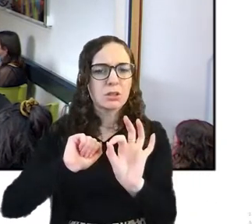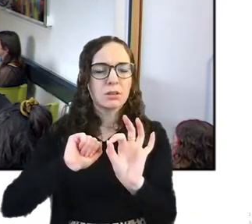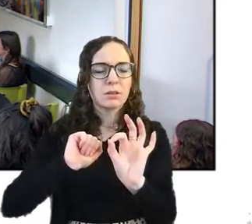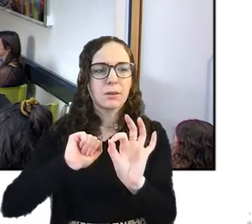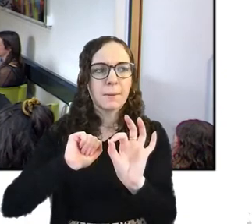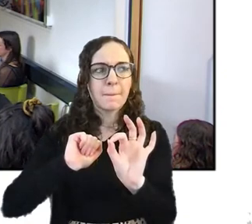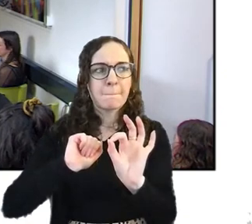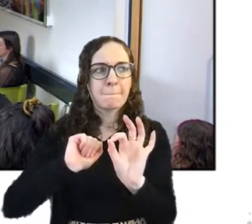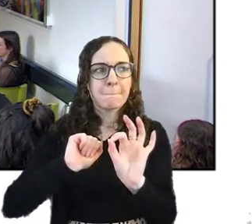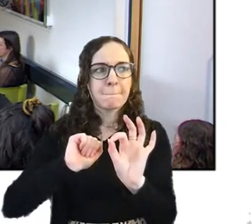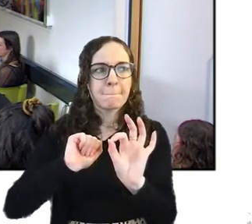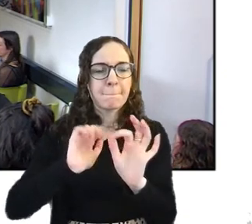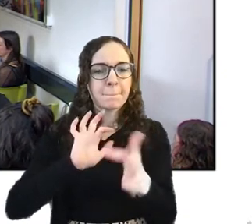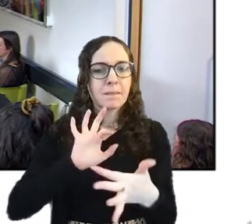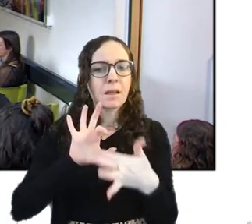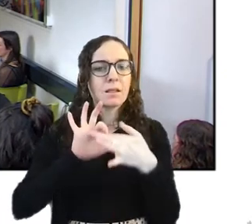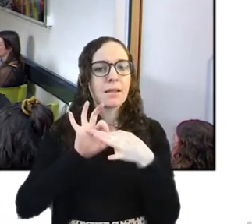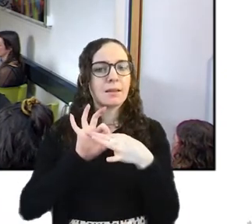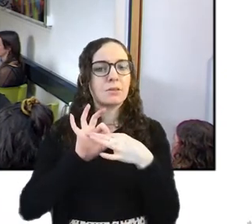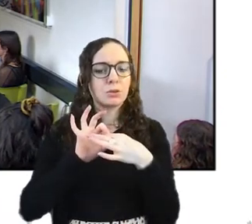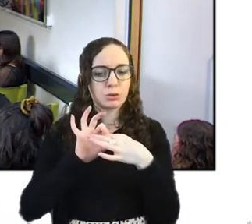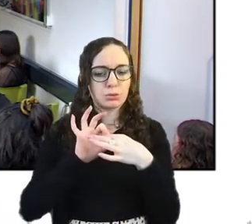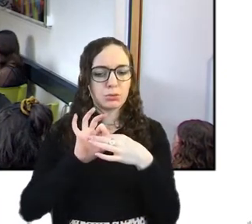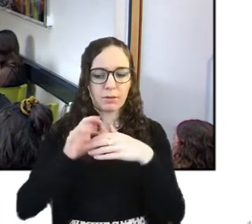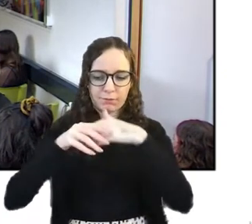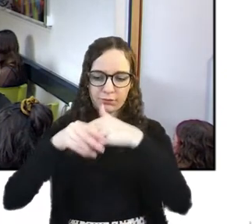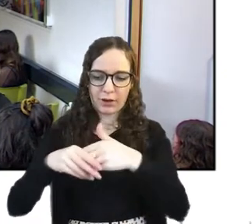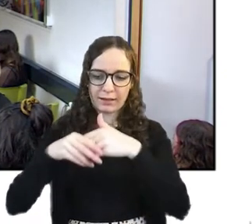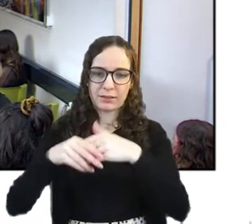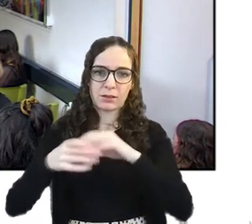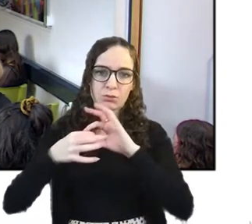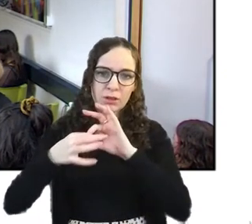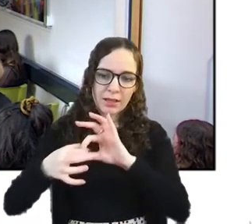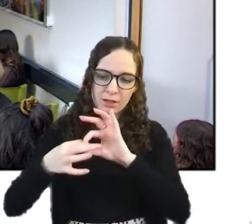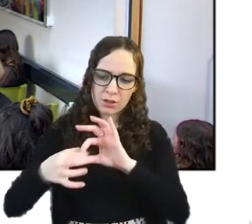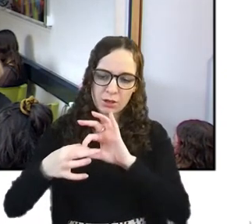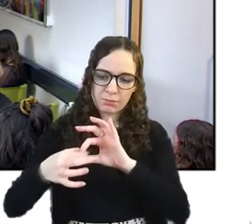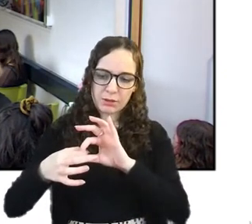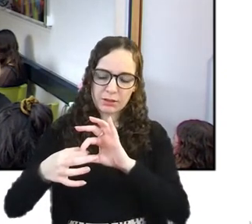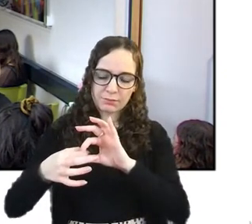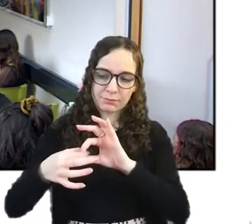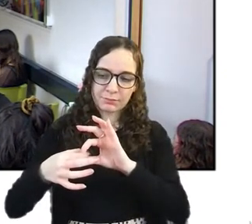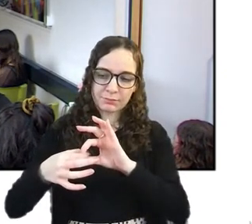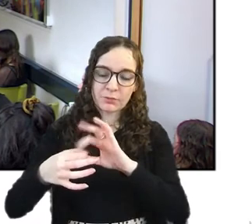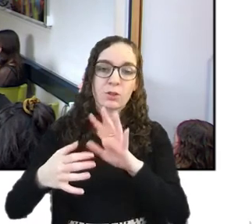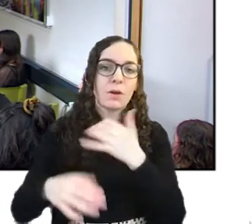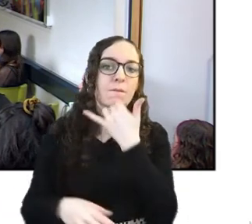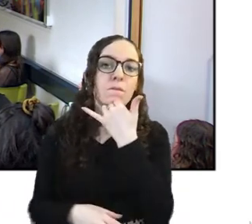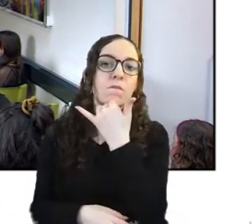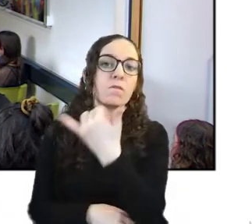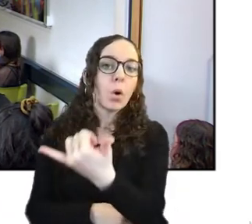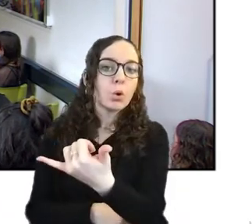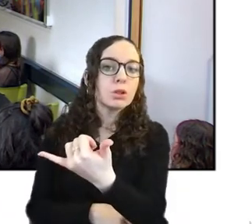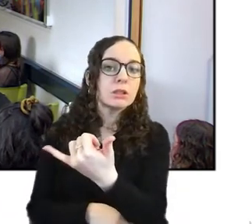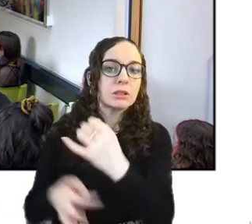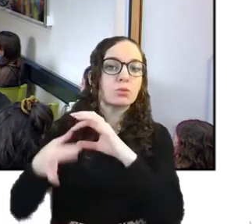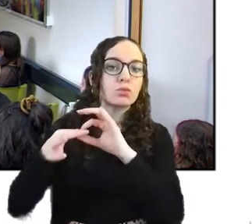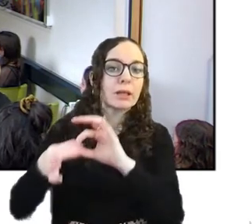the relationships we have with our phones and if we've worked out any boundaries with them like we would do a a partner